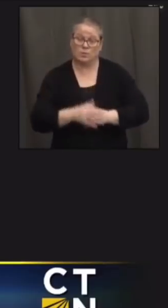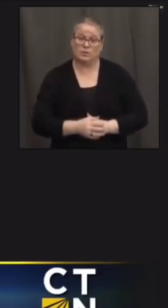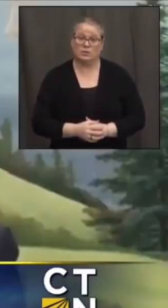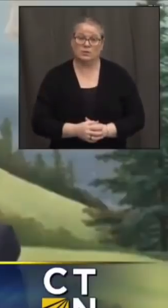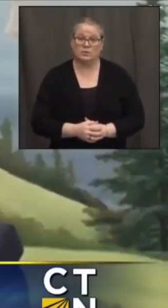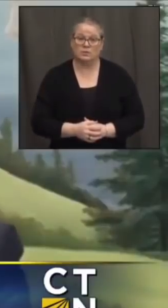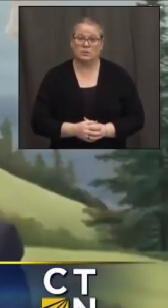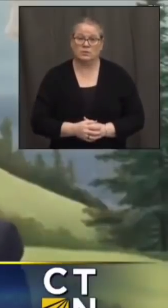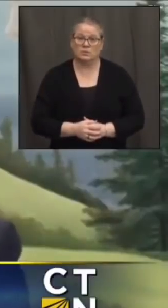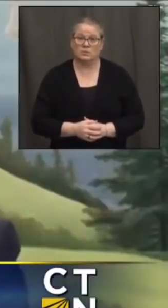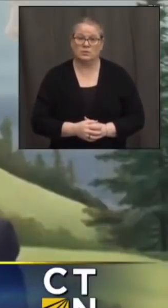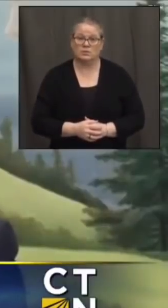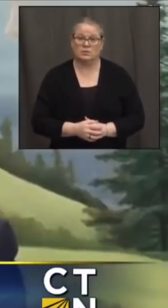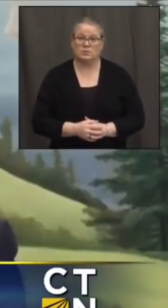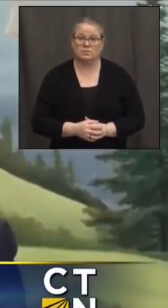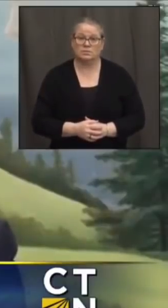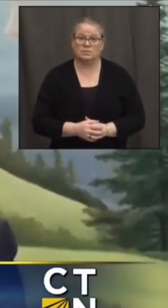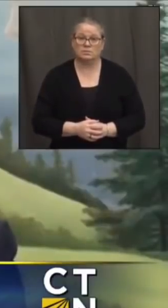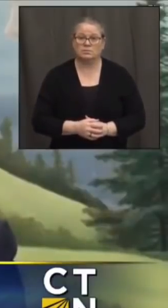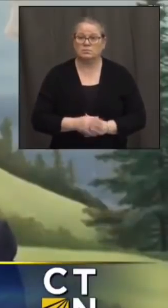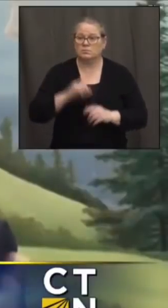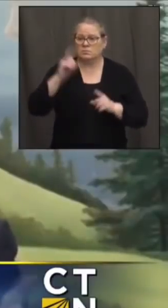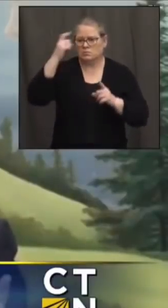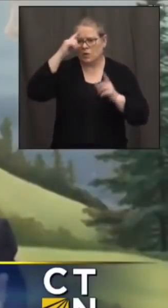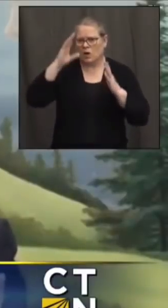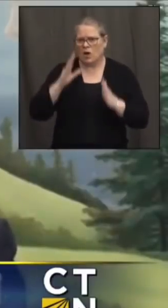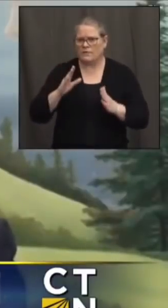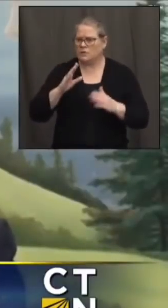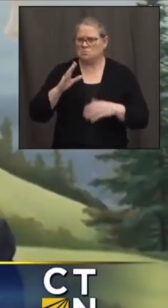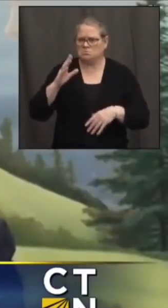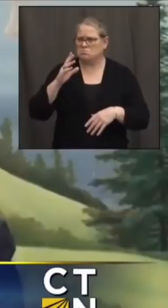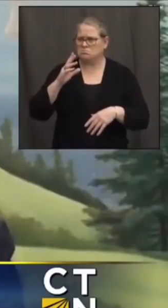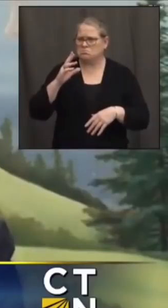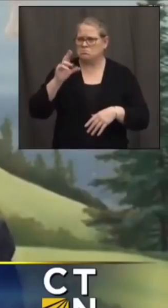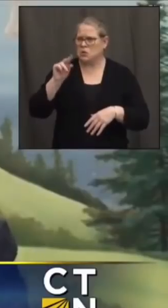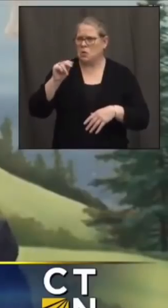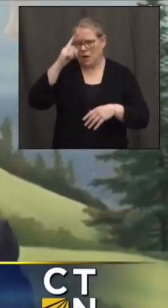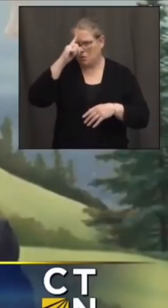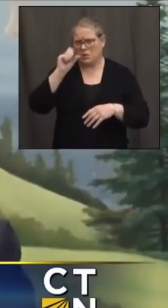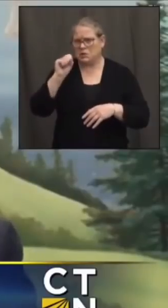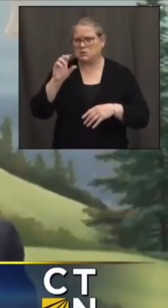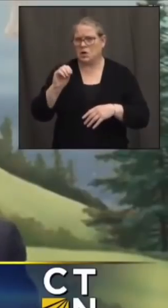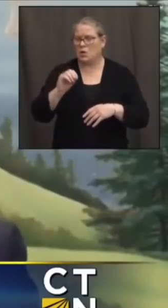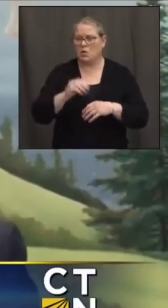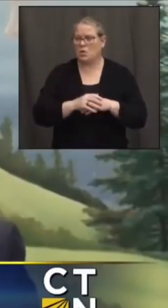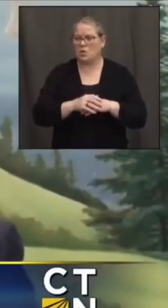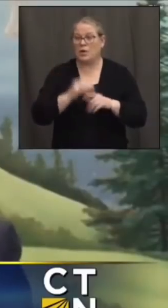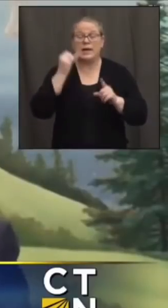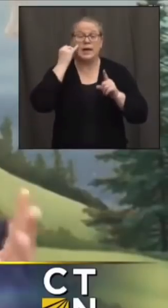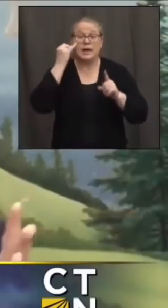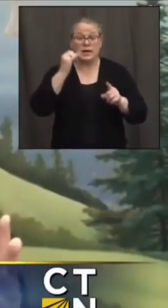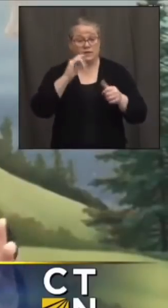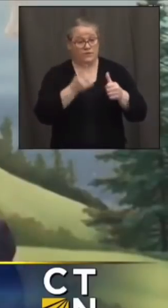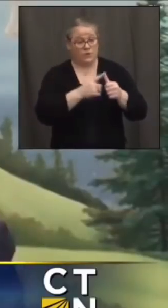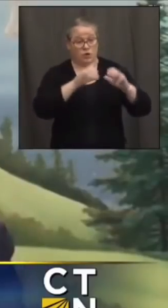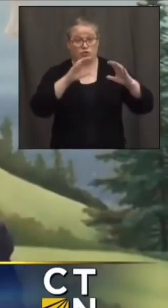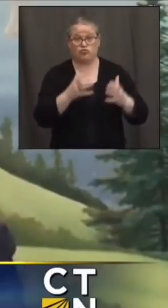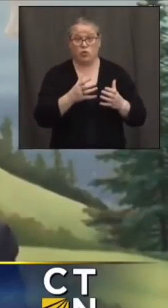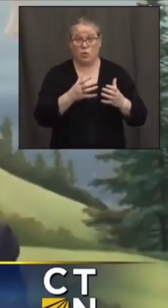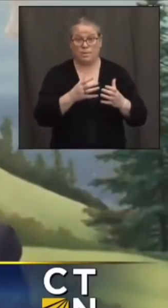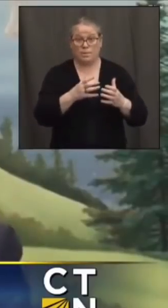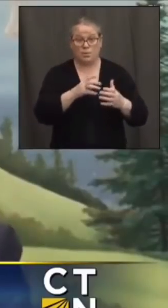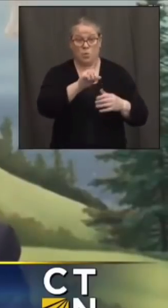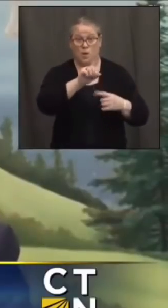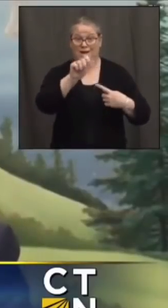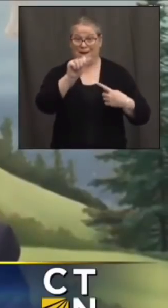i don't think so paul i'll tell you why um if you're in that first tier um you've got your reservation on the airplane and the